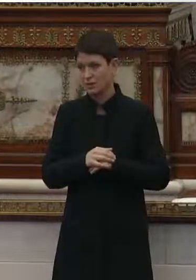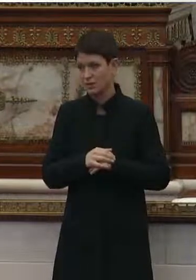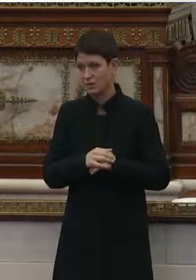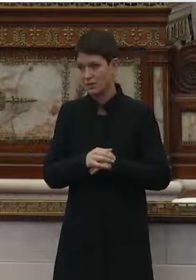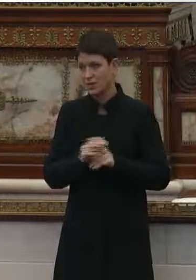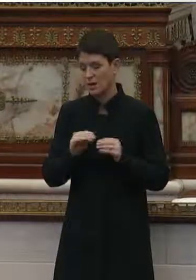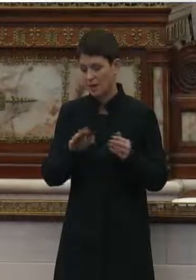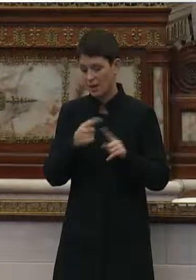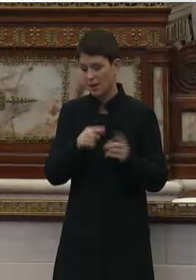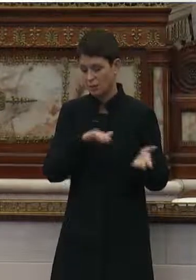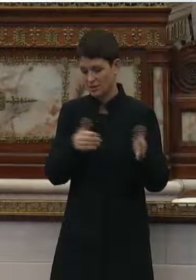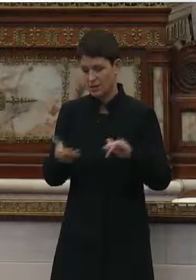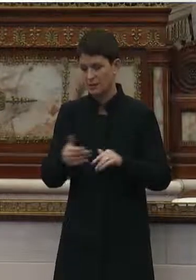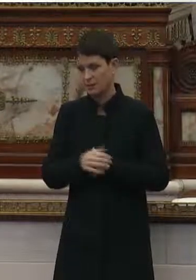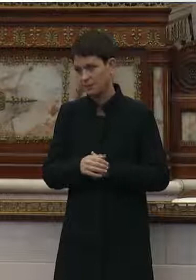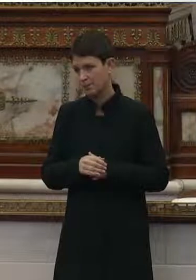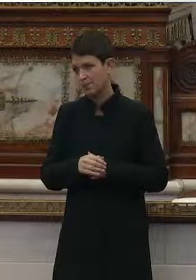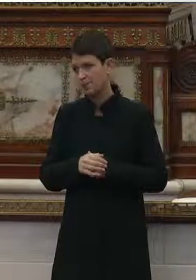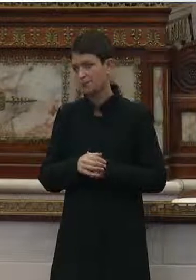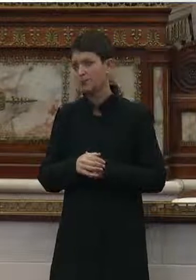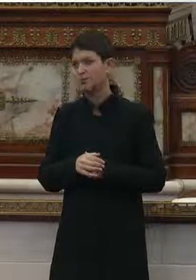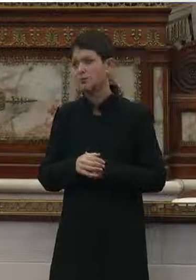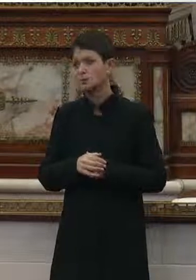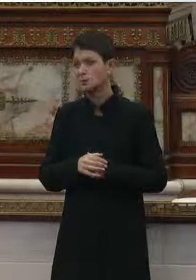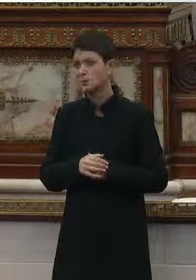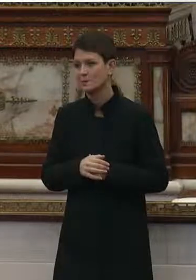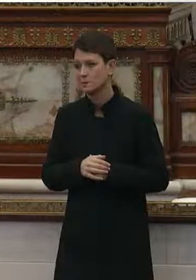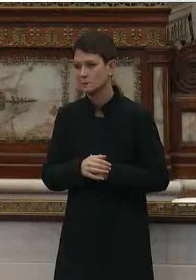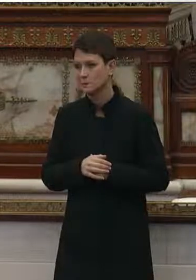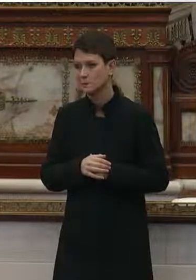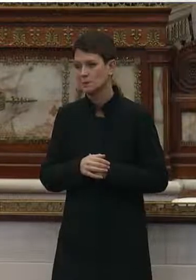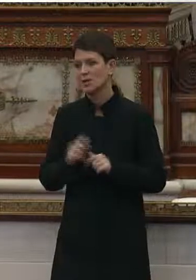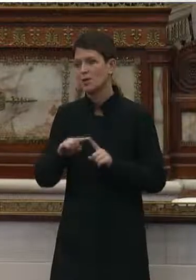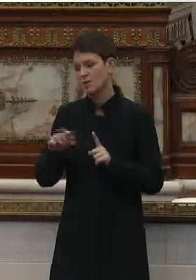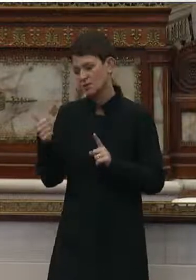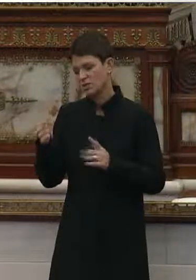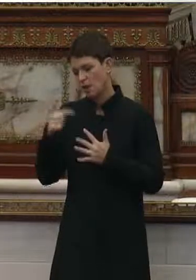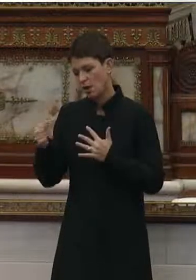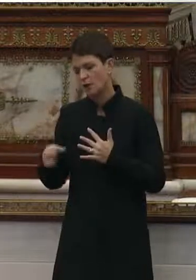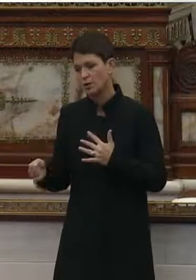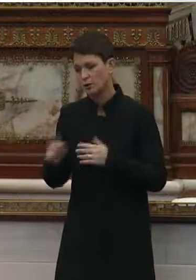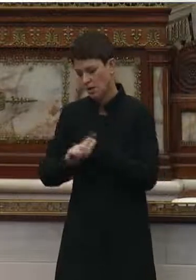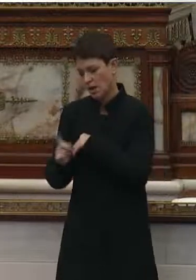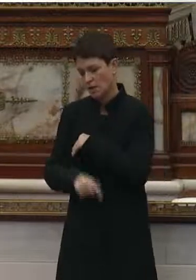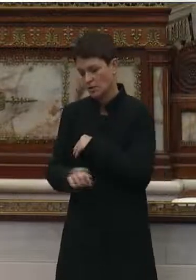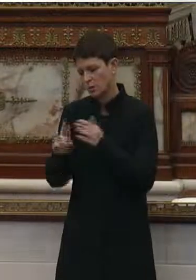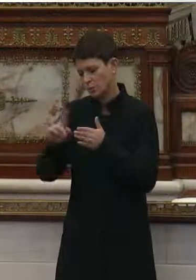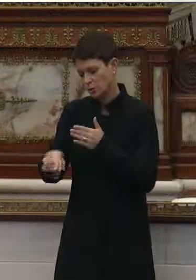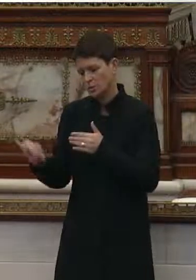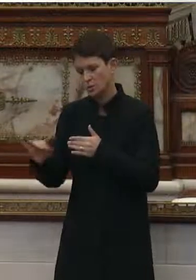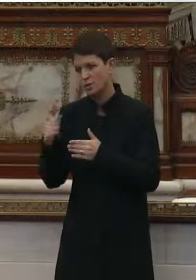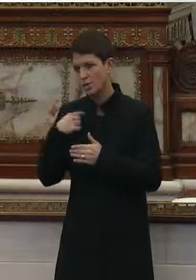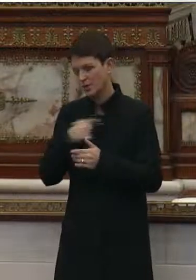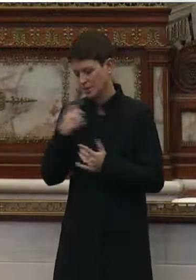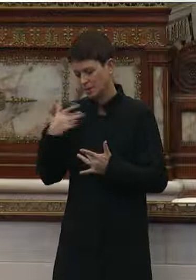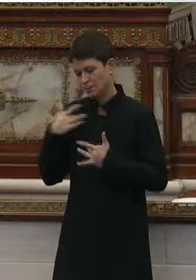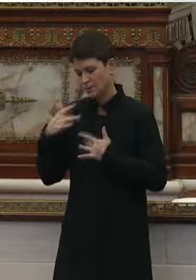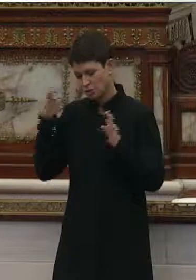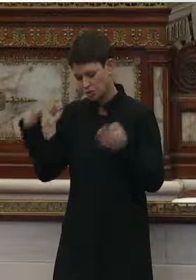reduce mortality. But there are other consequences as well that we need to be concerned about. There